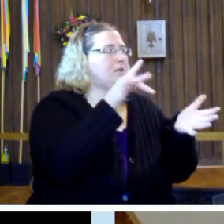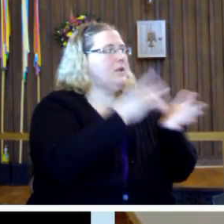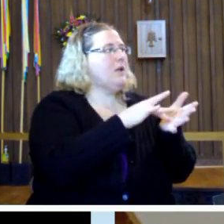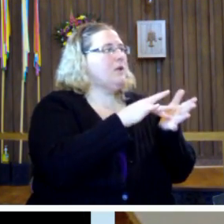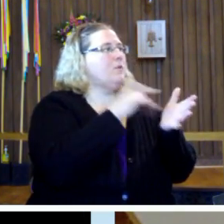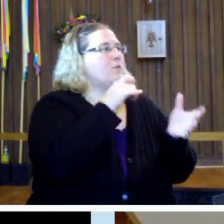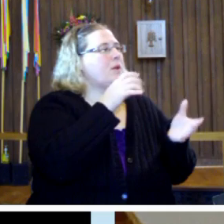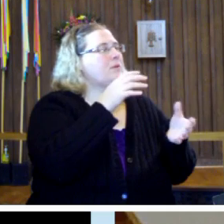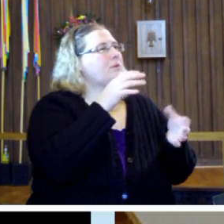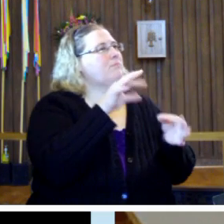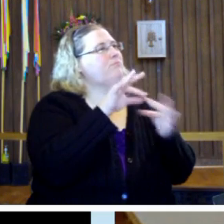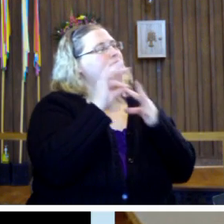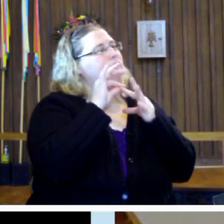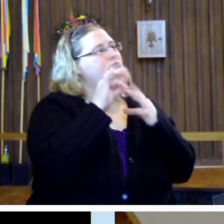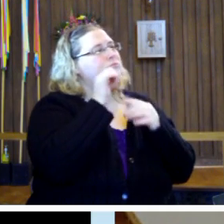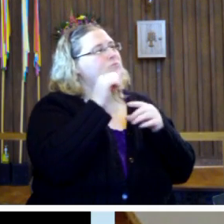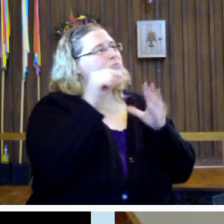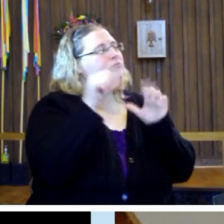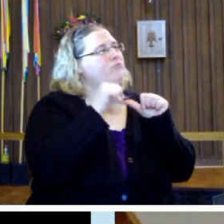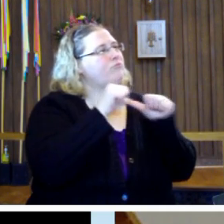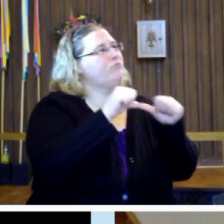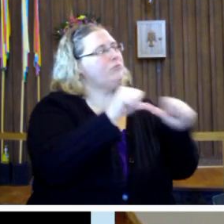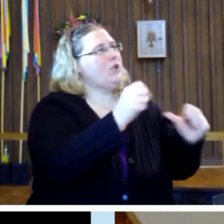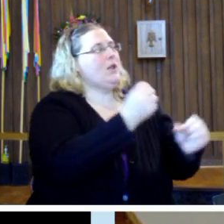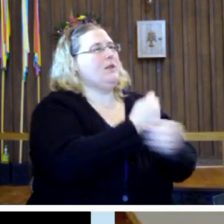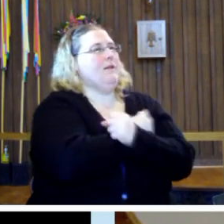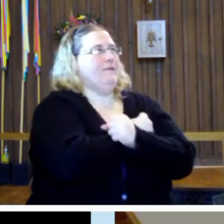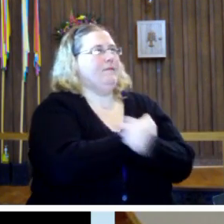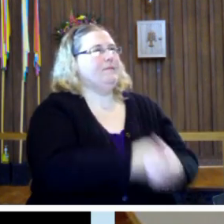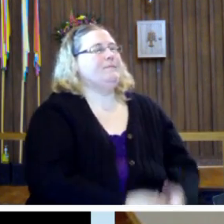this special eternal love.